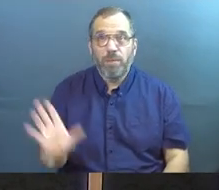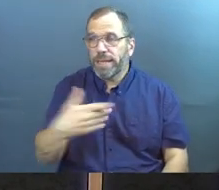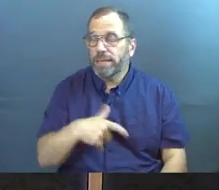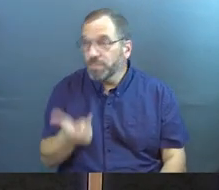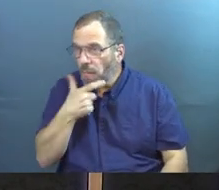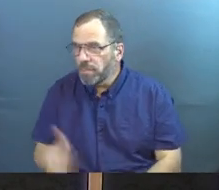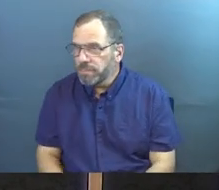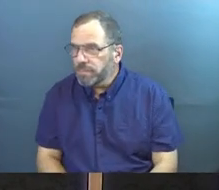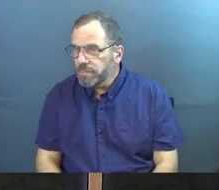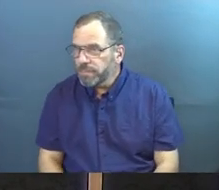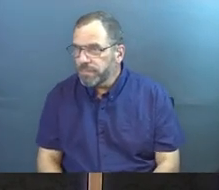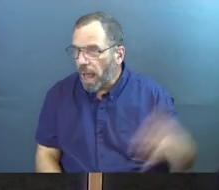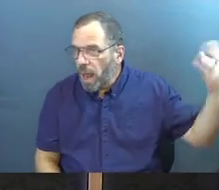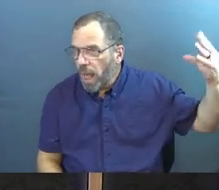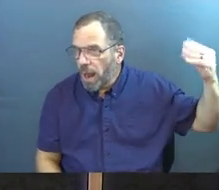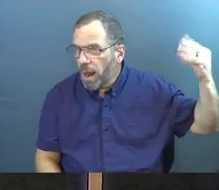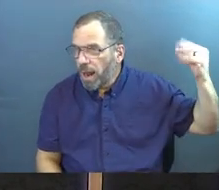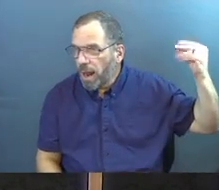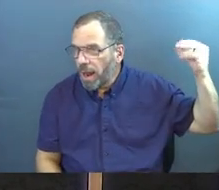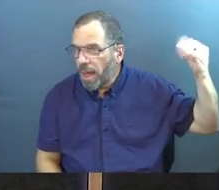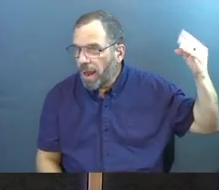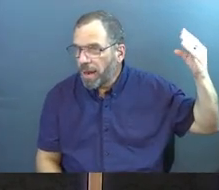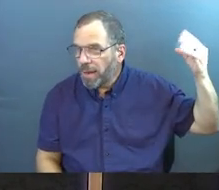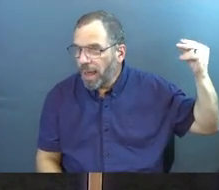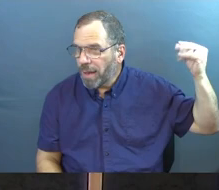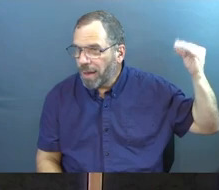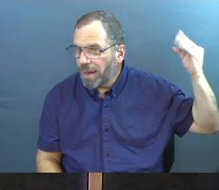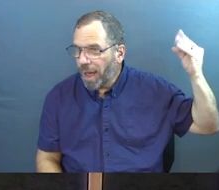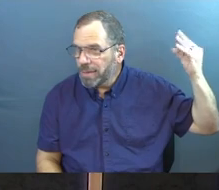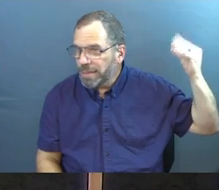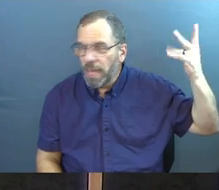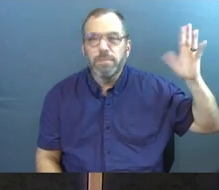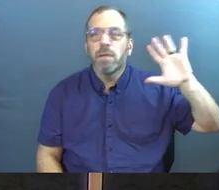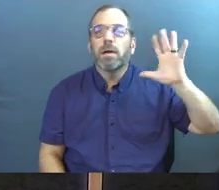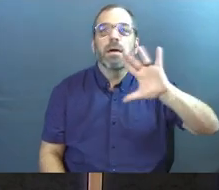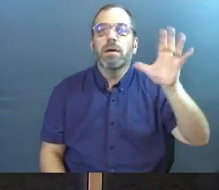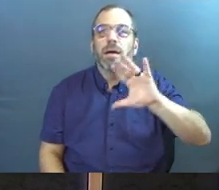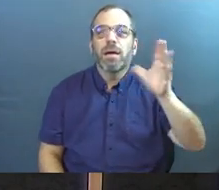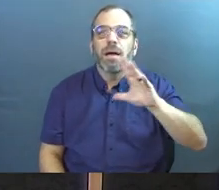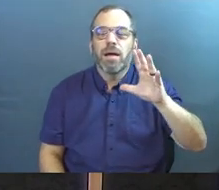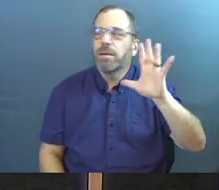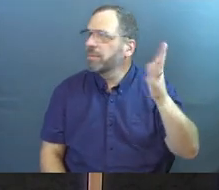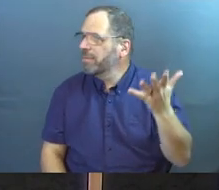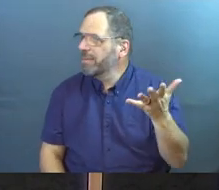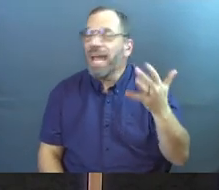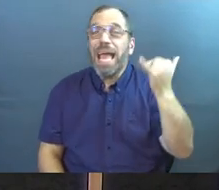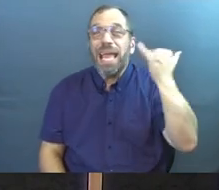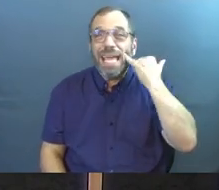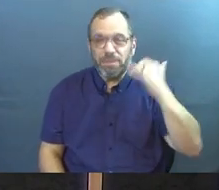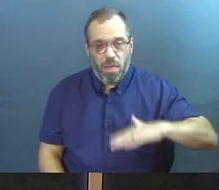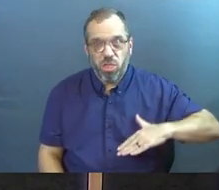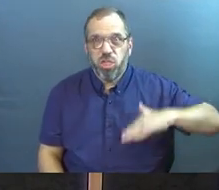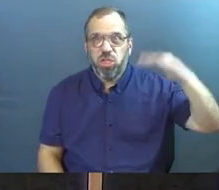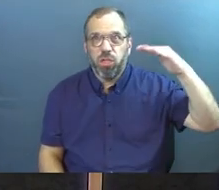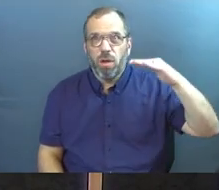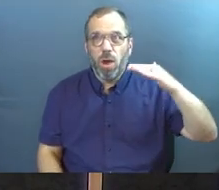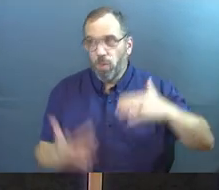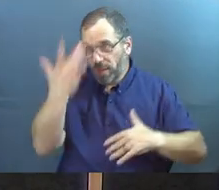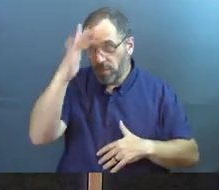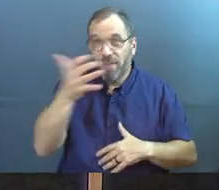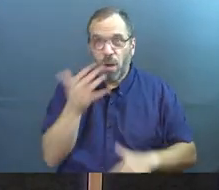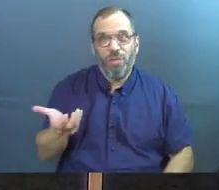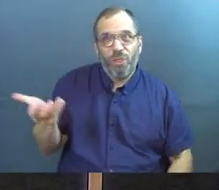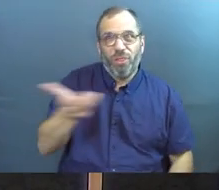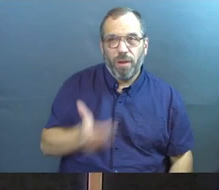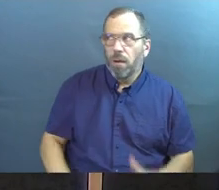forget it. Like, I wasn't getting anything. If there were any other distractions. I mean, I can't even imagine if I would have grown up with smartphones